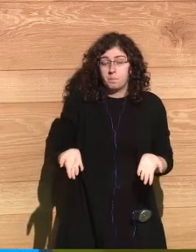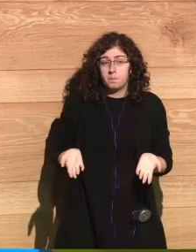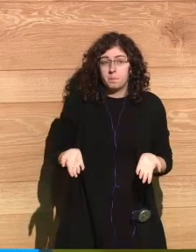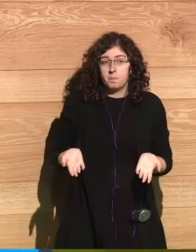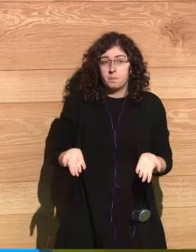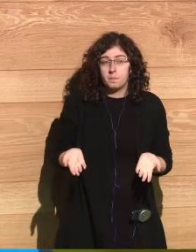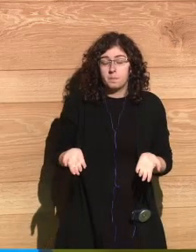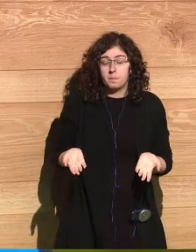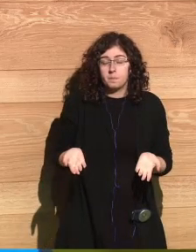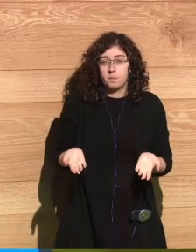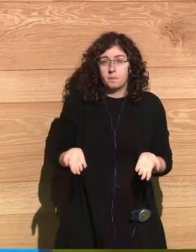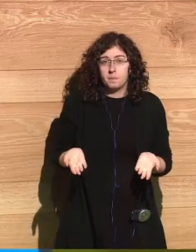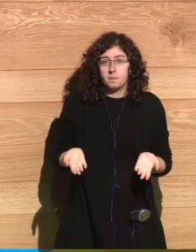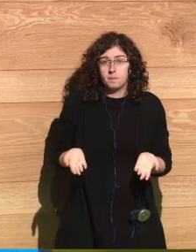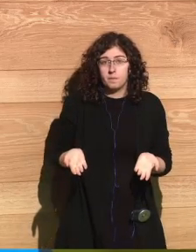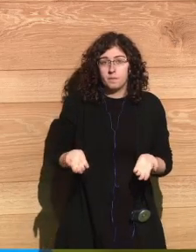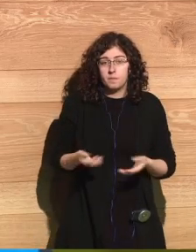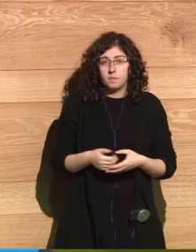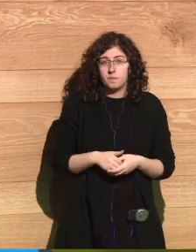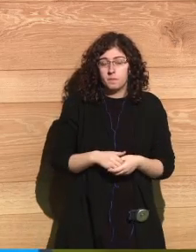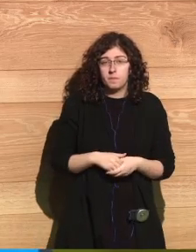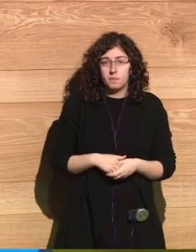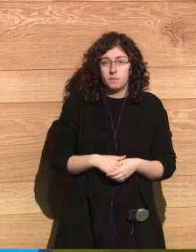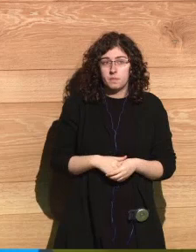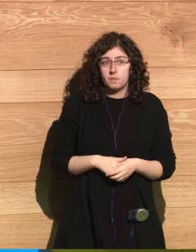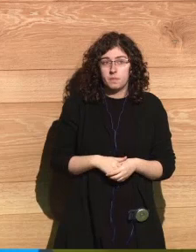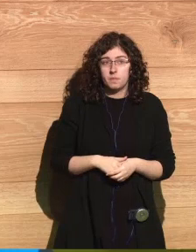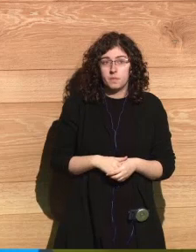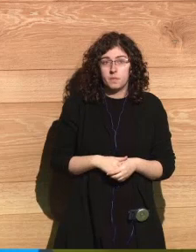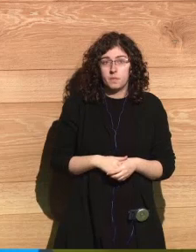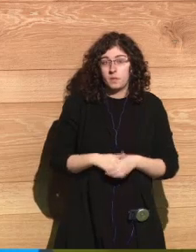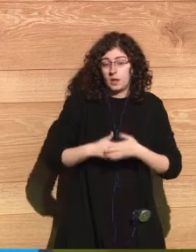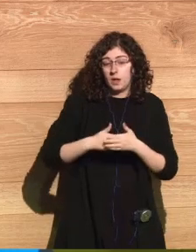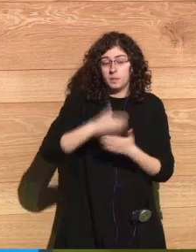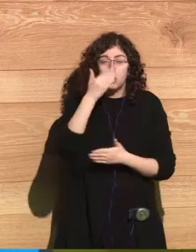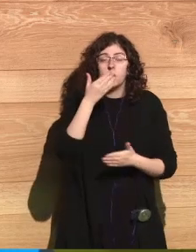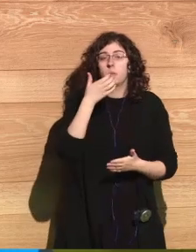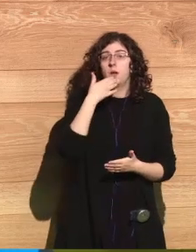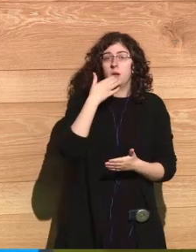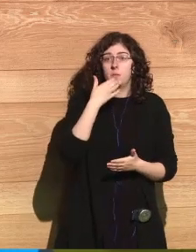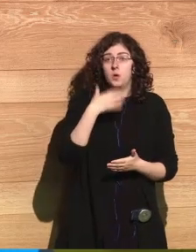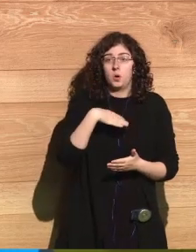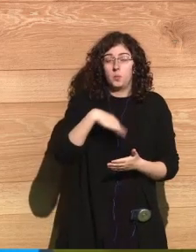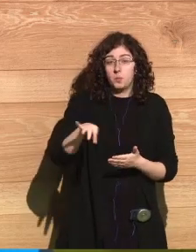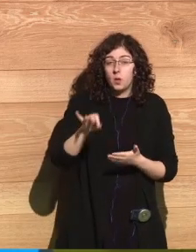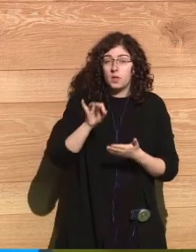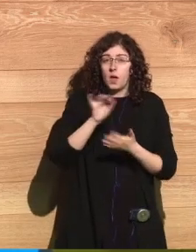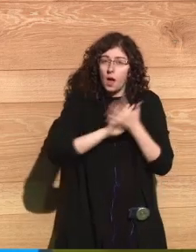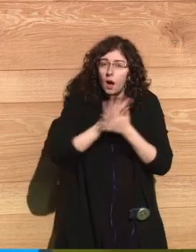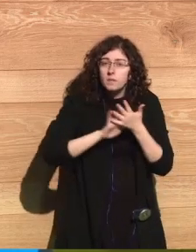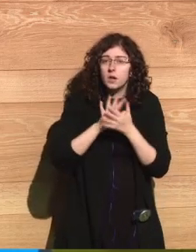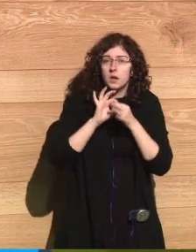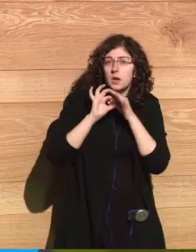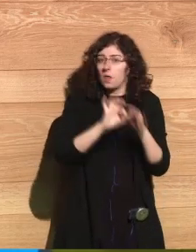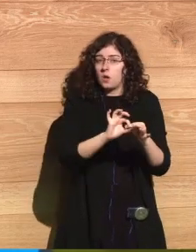for the paper to write about triumphant victory of the science